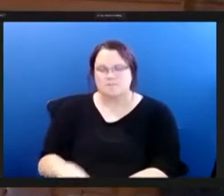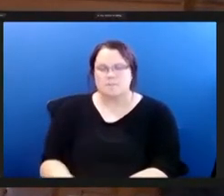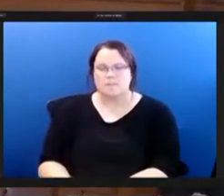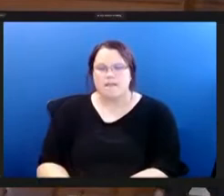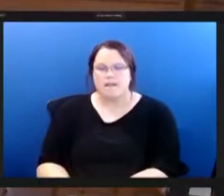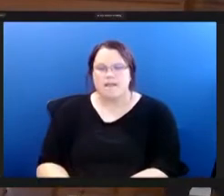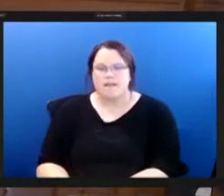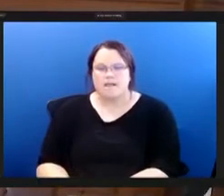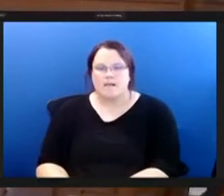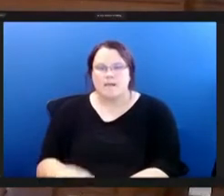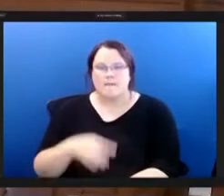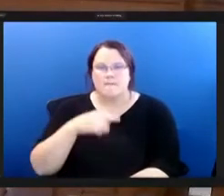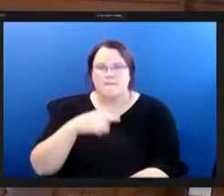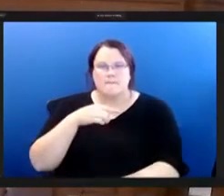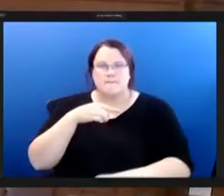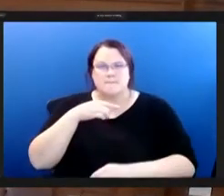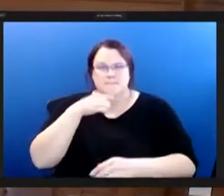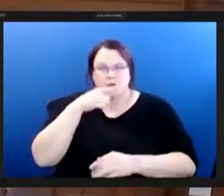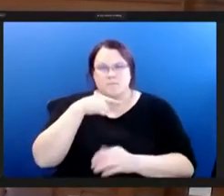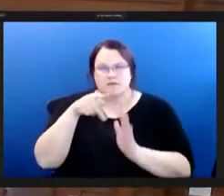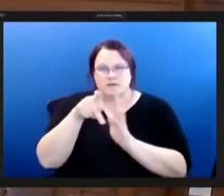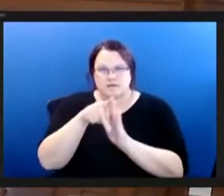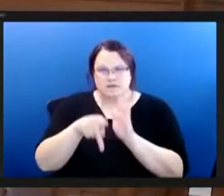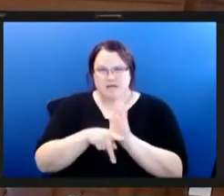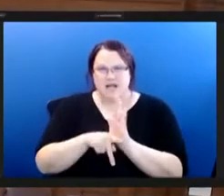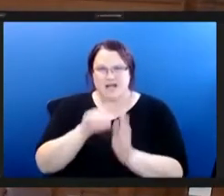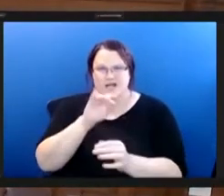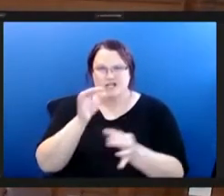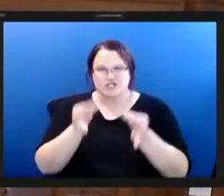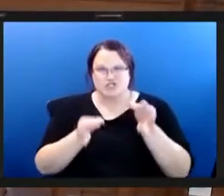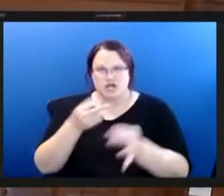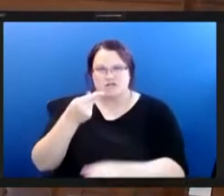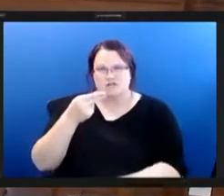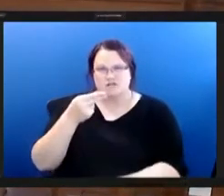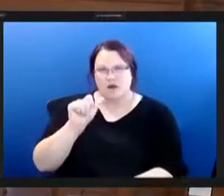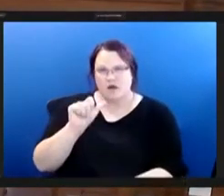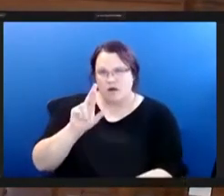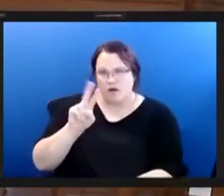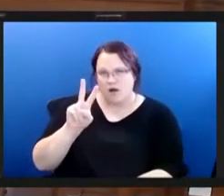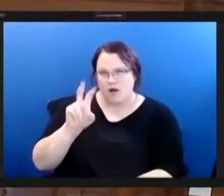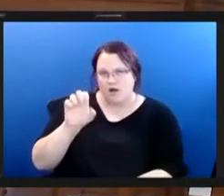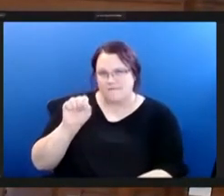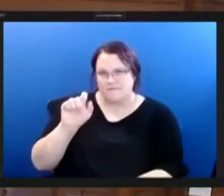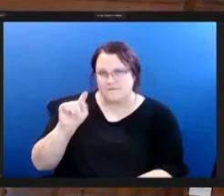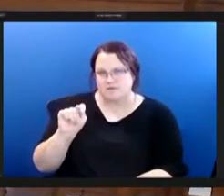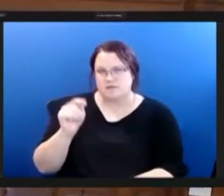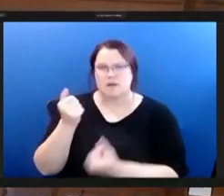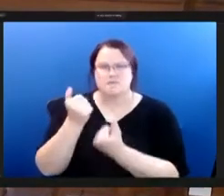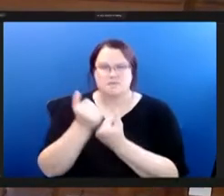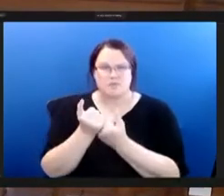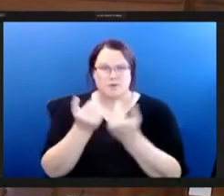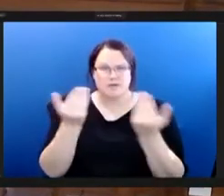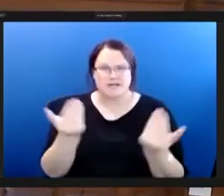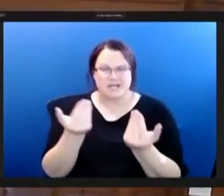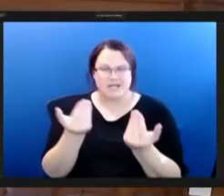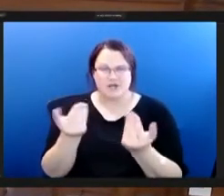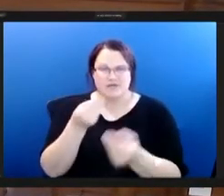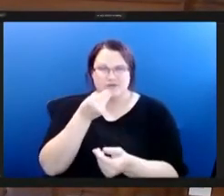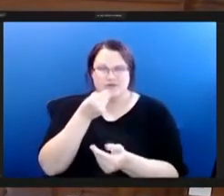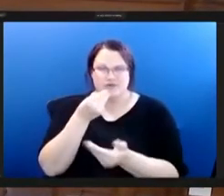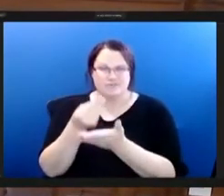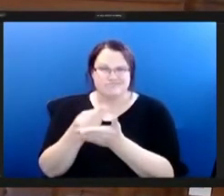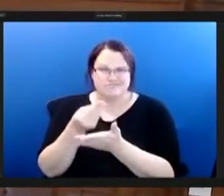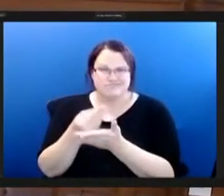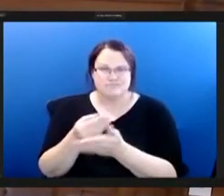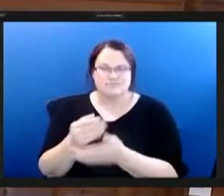also a public policy advocate at just harvest i'm here in support of the food justice fund to promote food equity